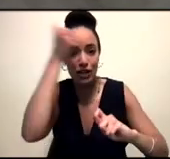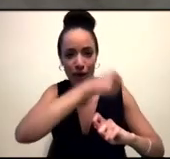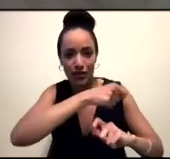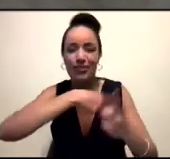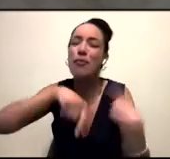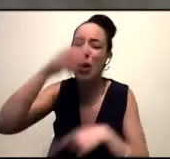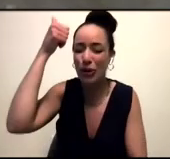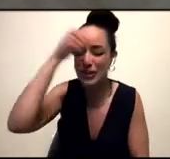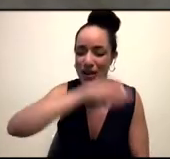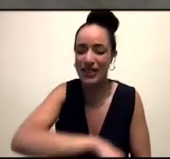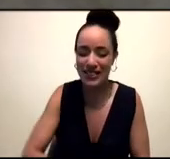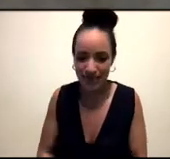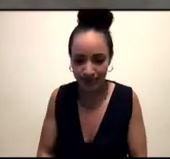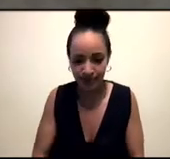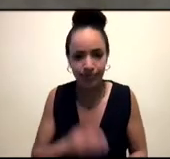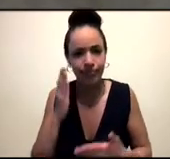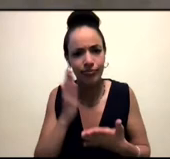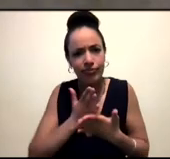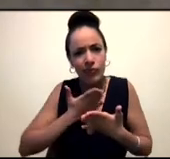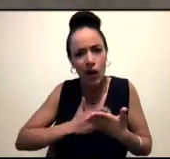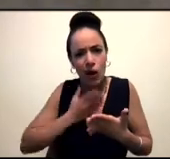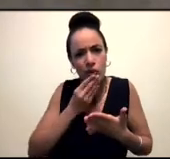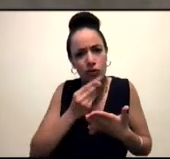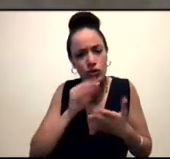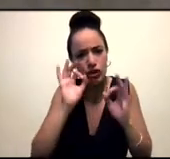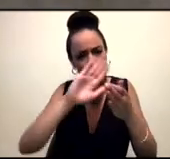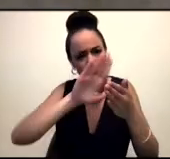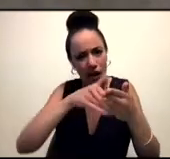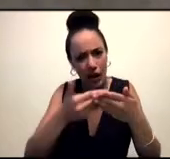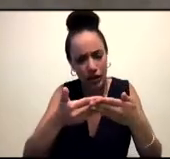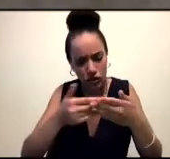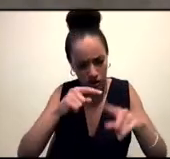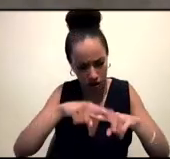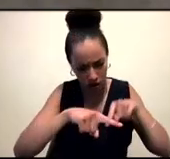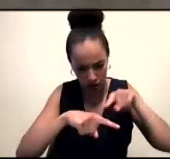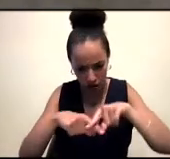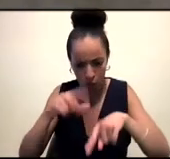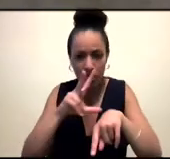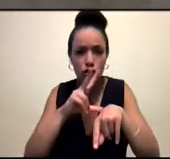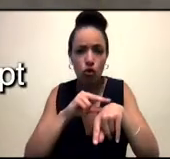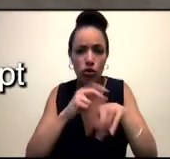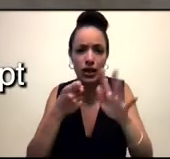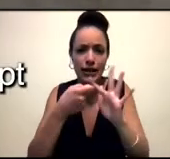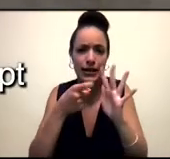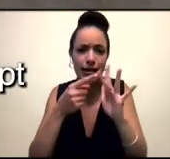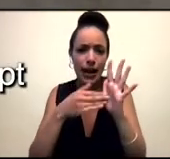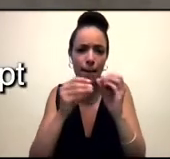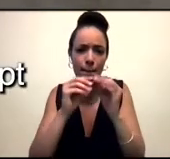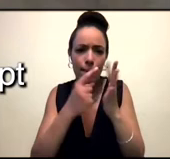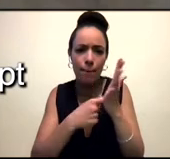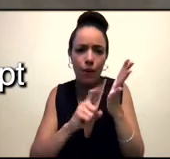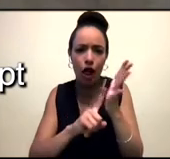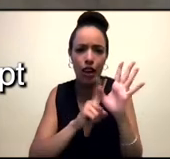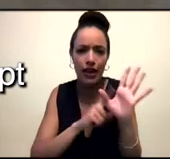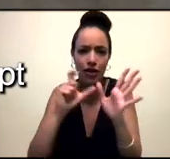that. And the way that I was using the language of disrupting that was intersectionality with Dr. Kimberly Crenshaw. And so I wanted to front load the book with people of color,